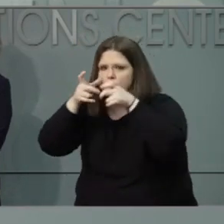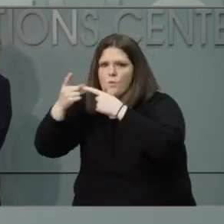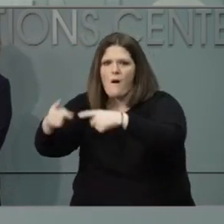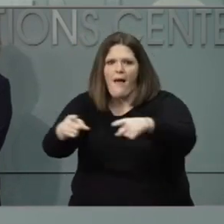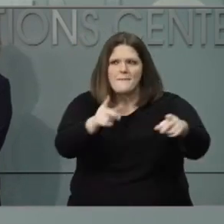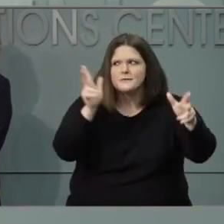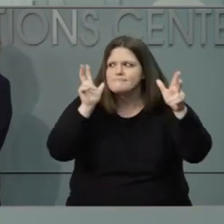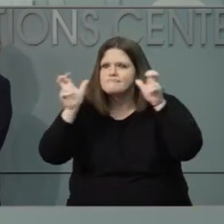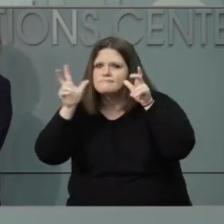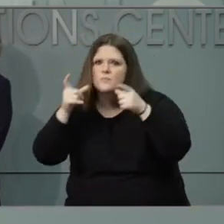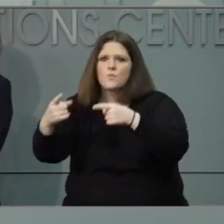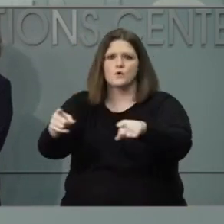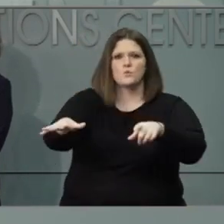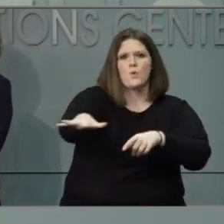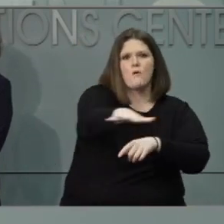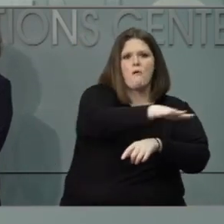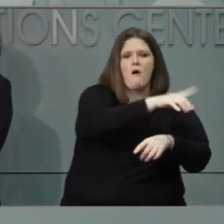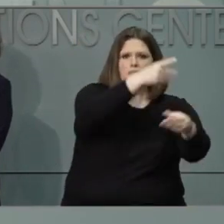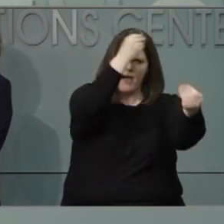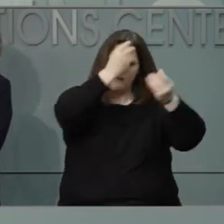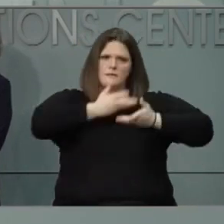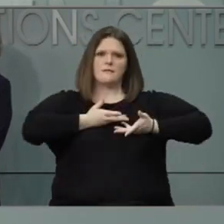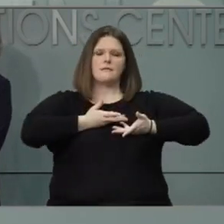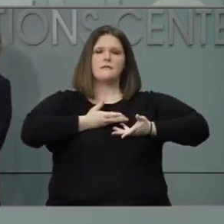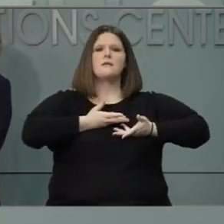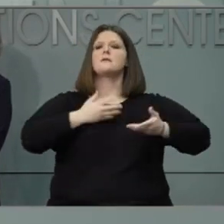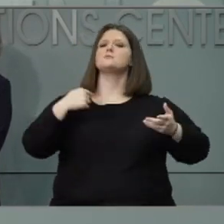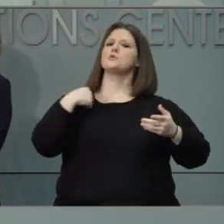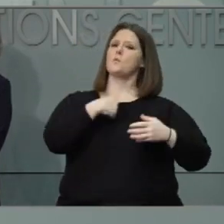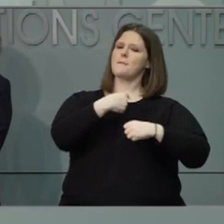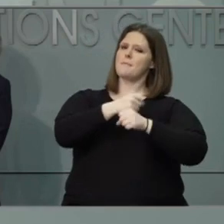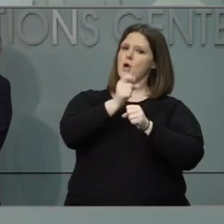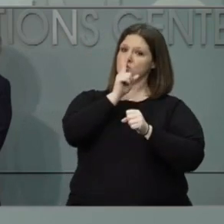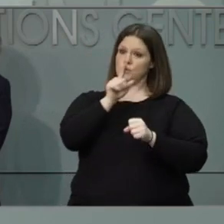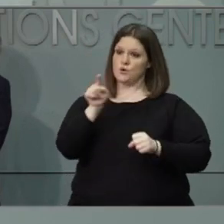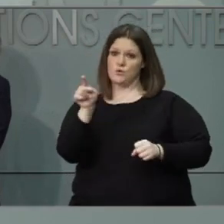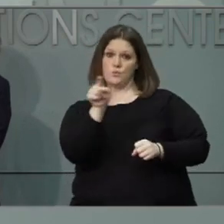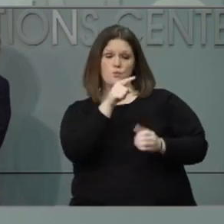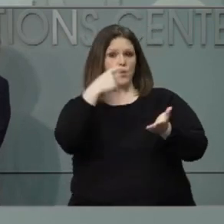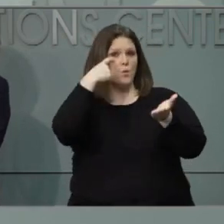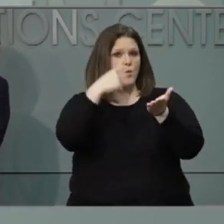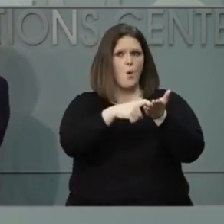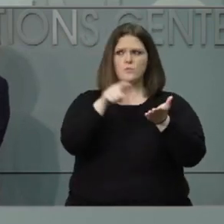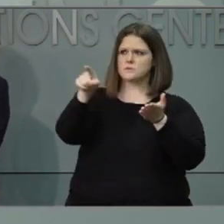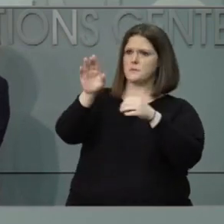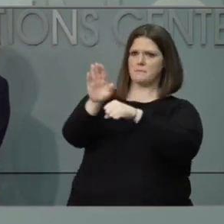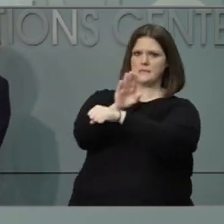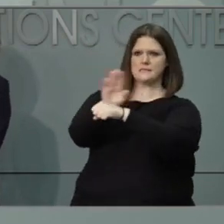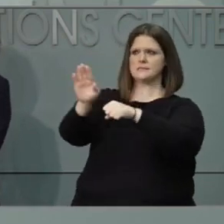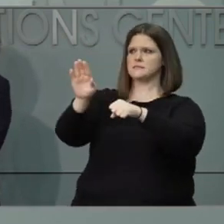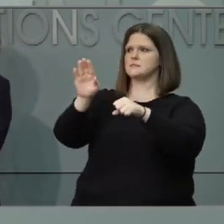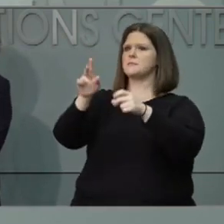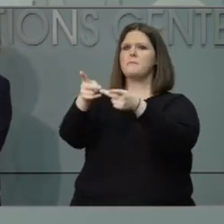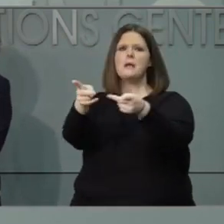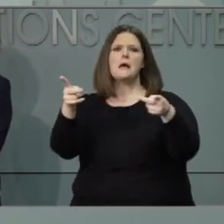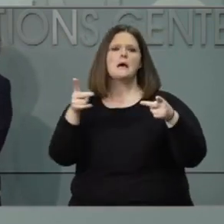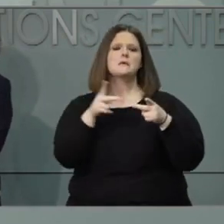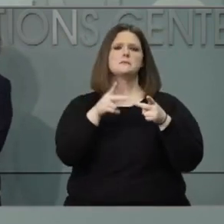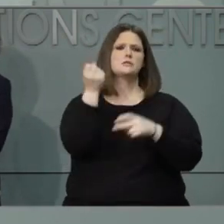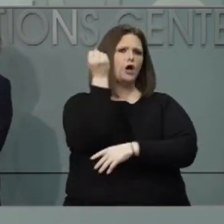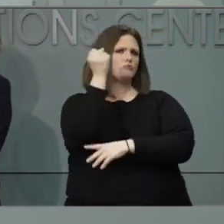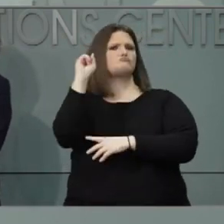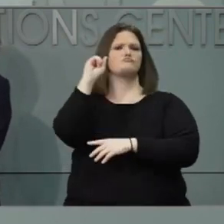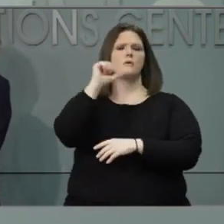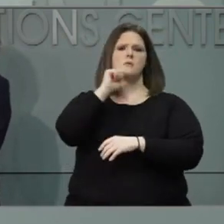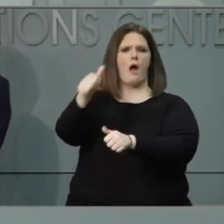often. And so we want to make sure if folks are noticing violations of the executive order, please get in touch with their local health